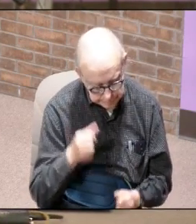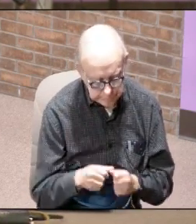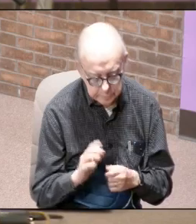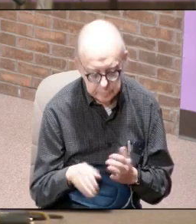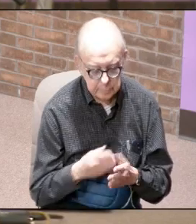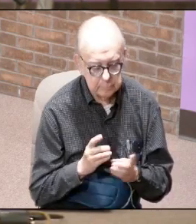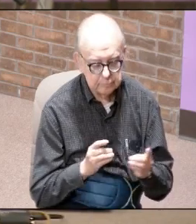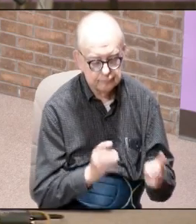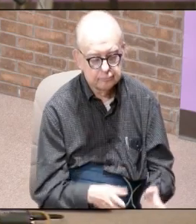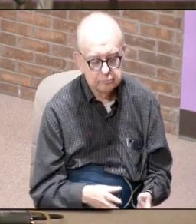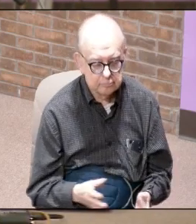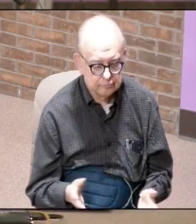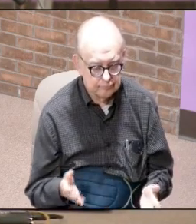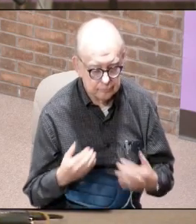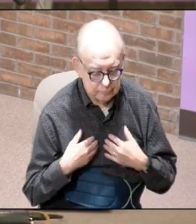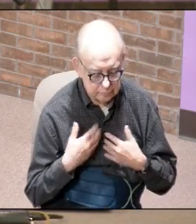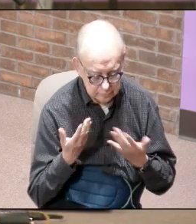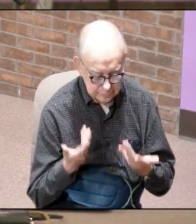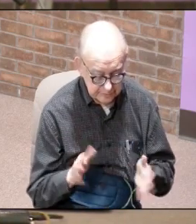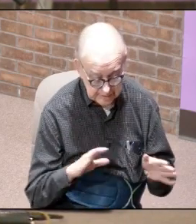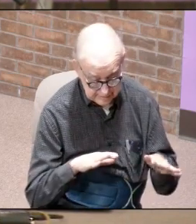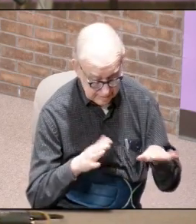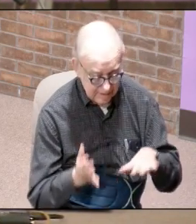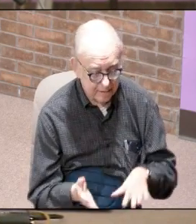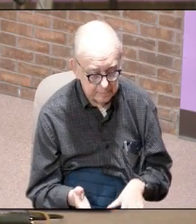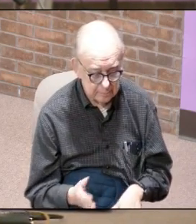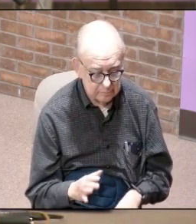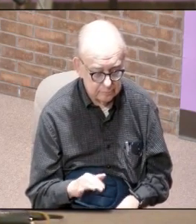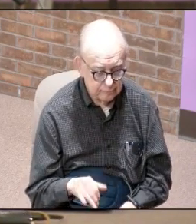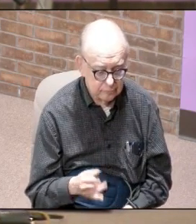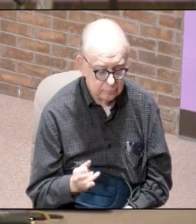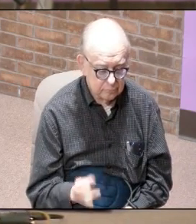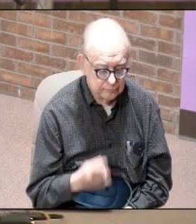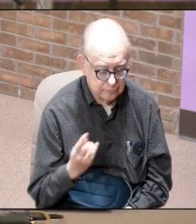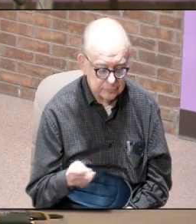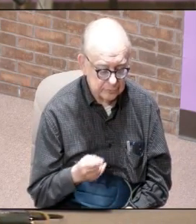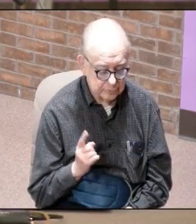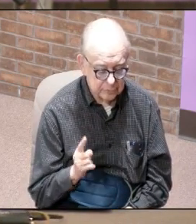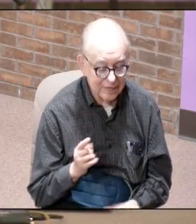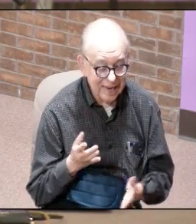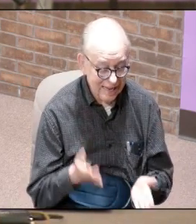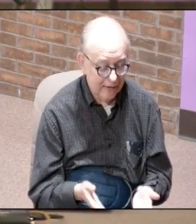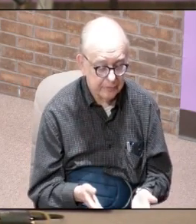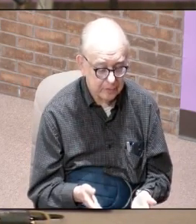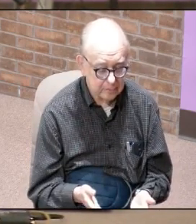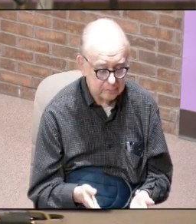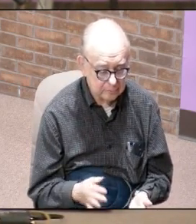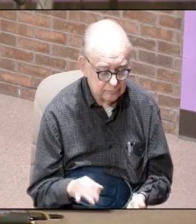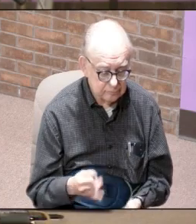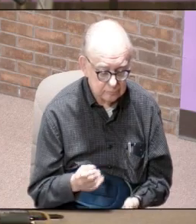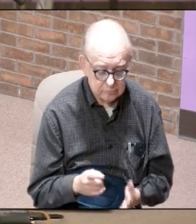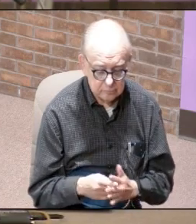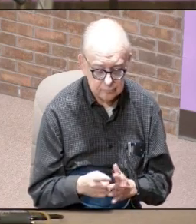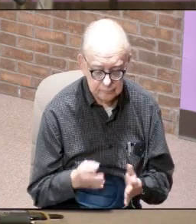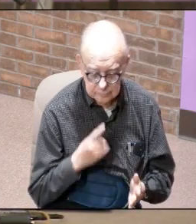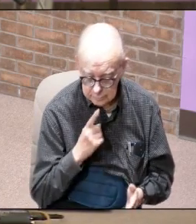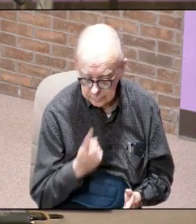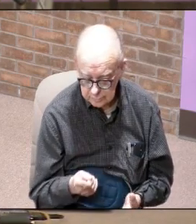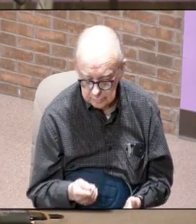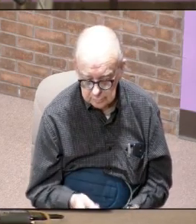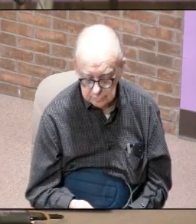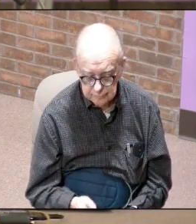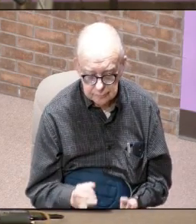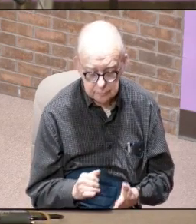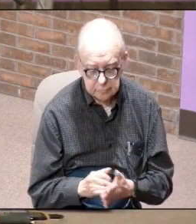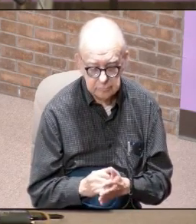or apostles have already died john is the only one left and john starts out by saying